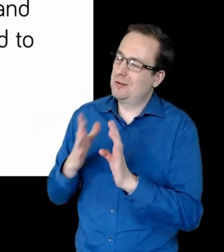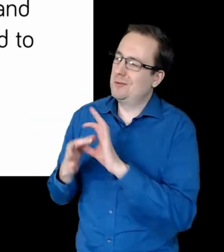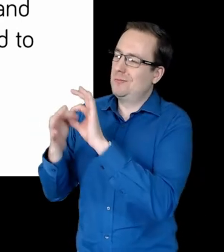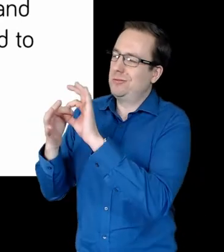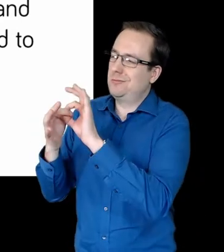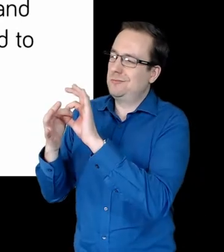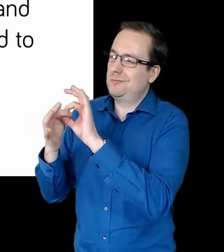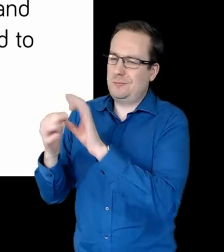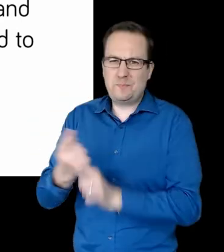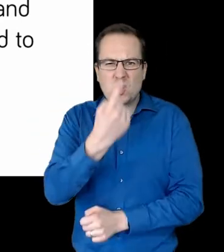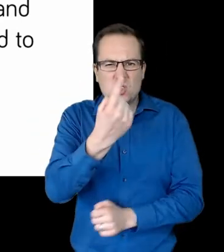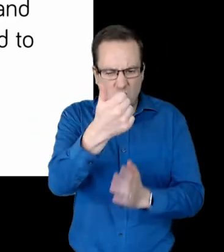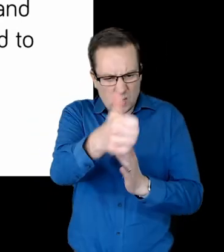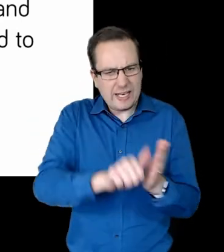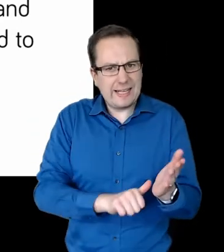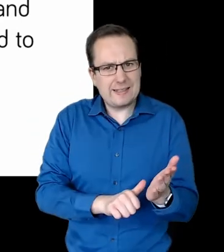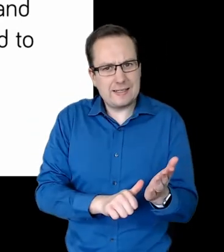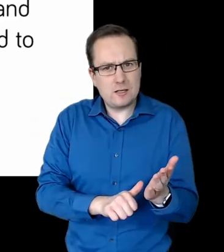you from the love of God?